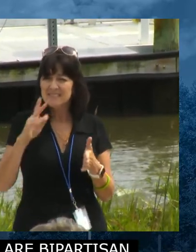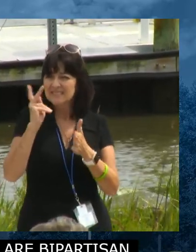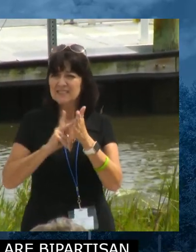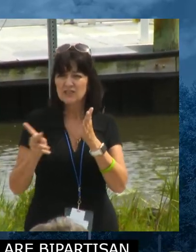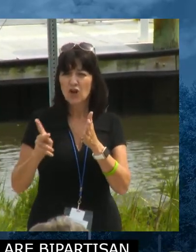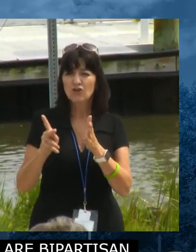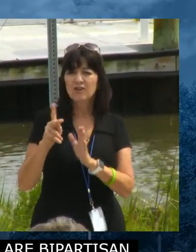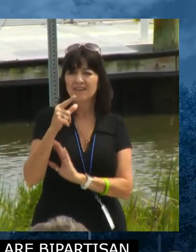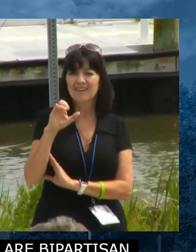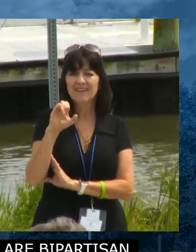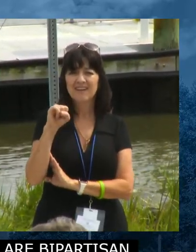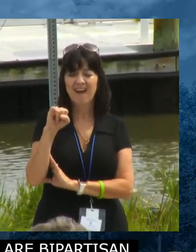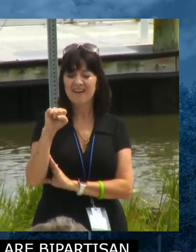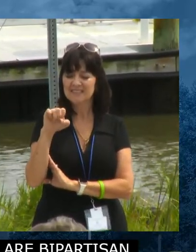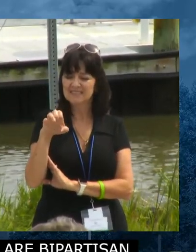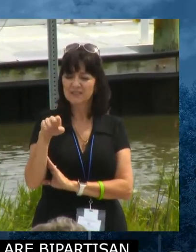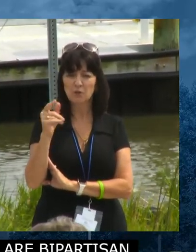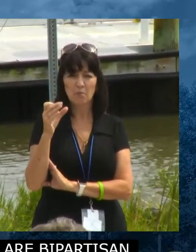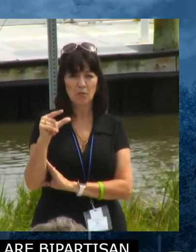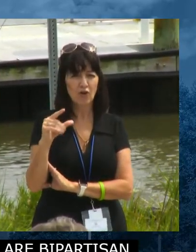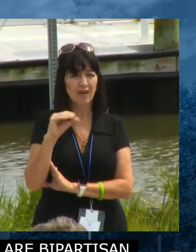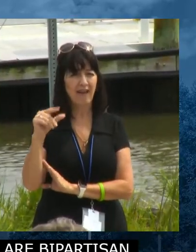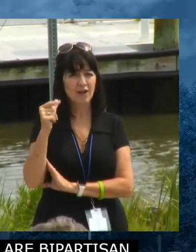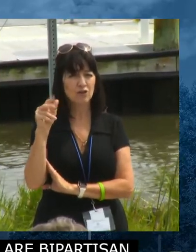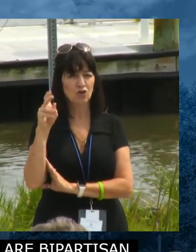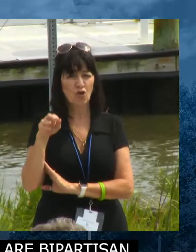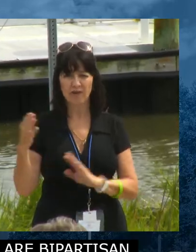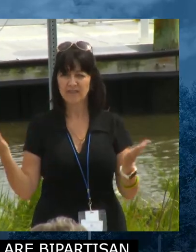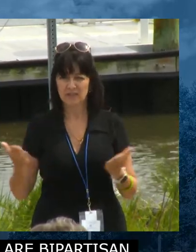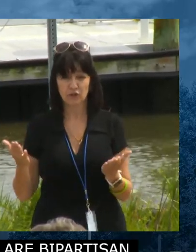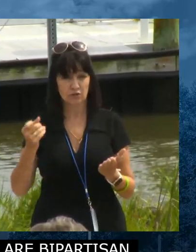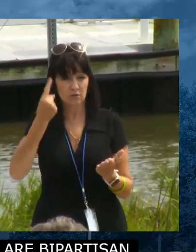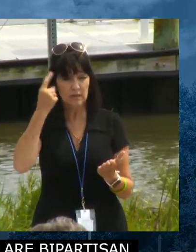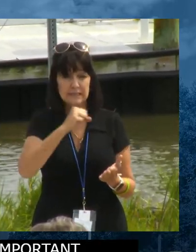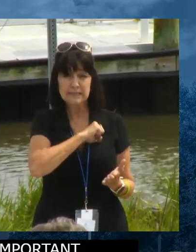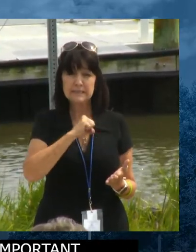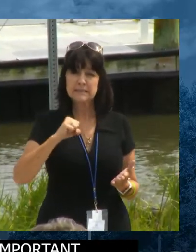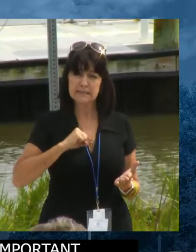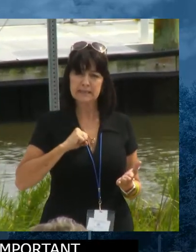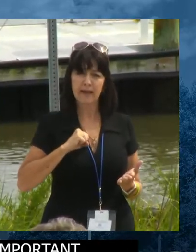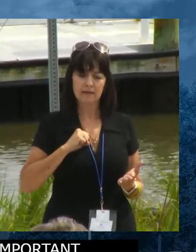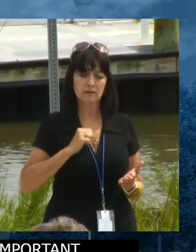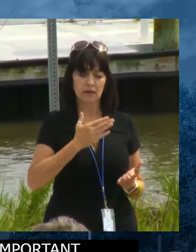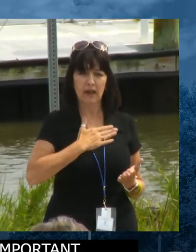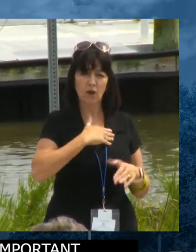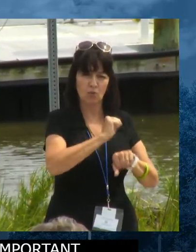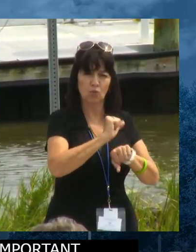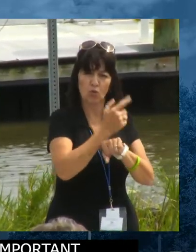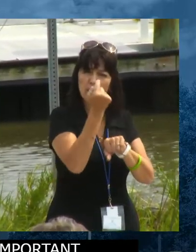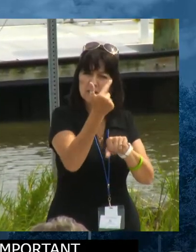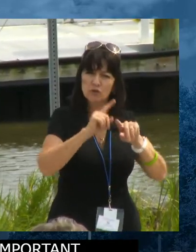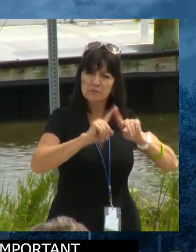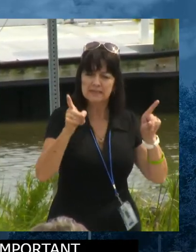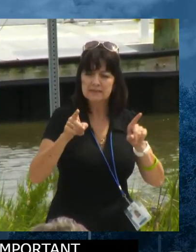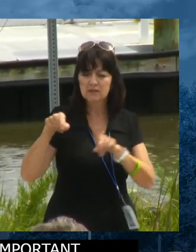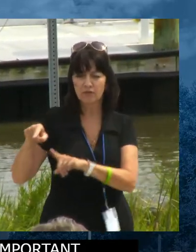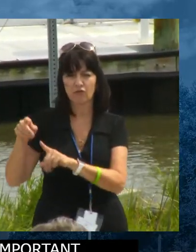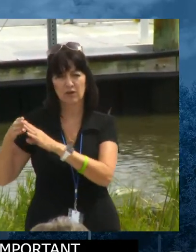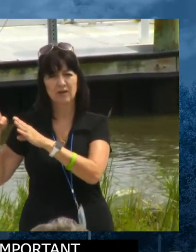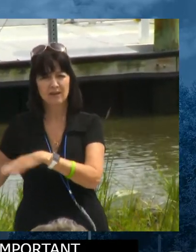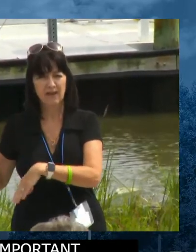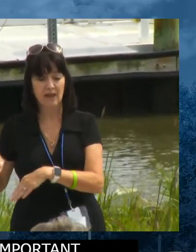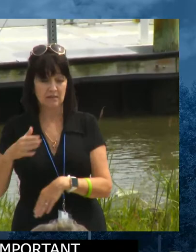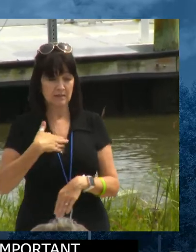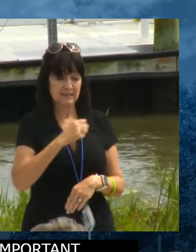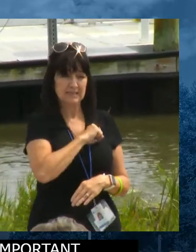Secretary Garvin is here. In the Senate, things are done a little bit differently than it is in the House. We have the privilege in the Senate of